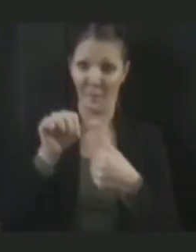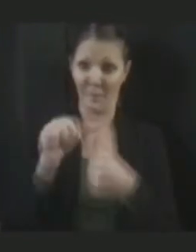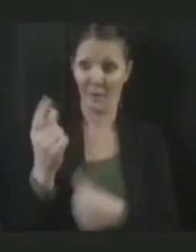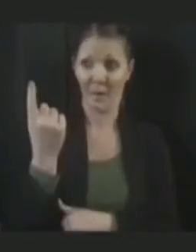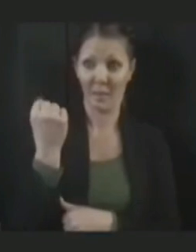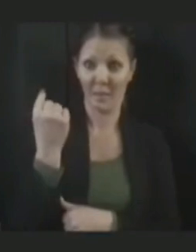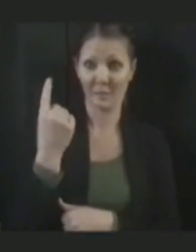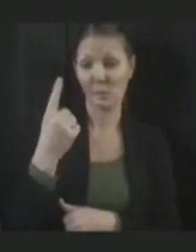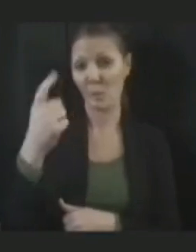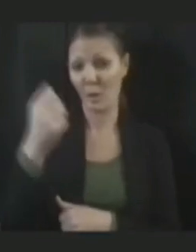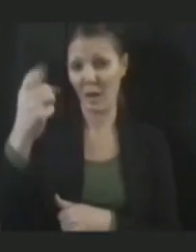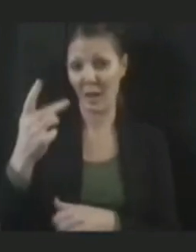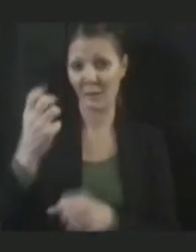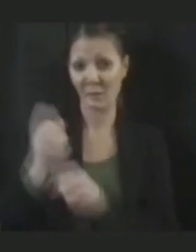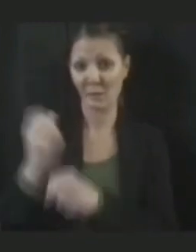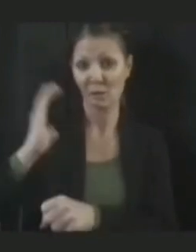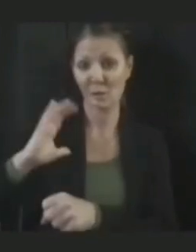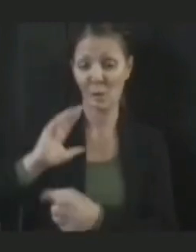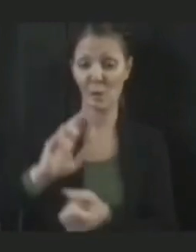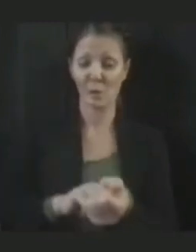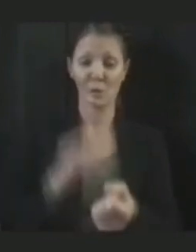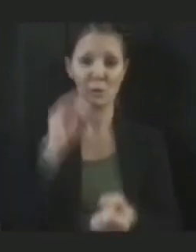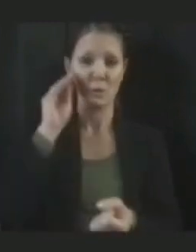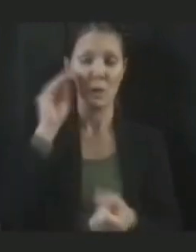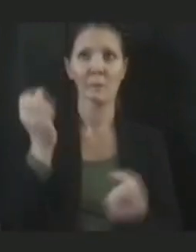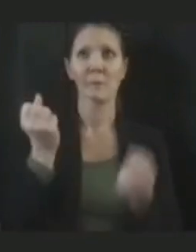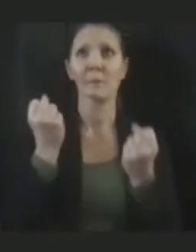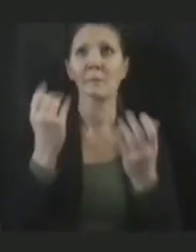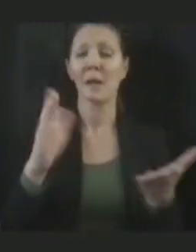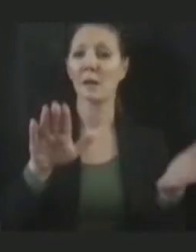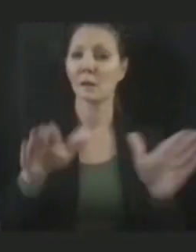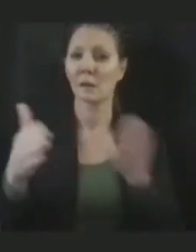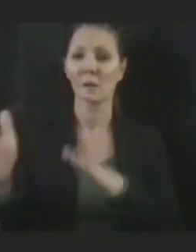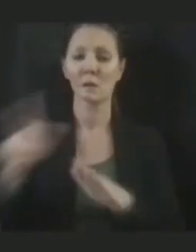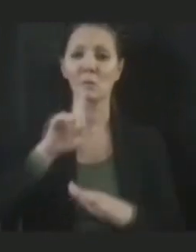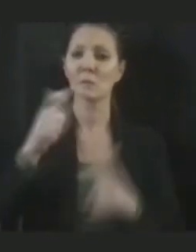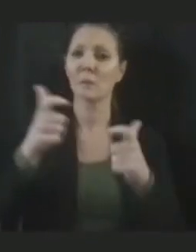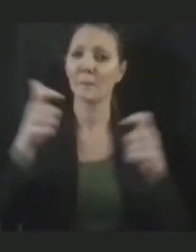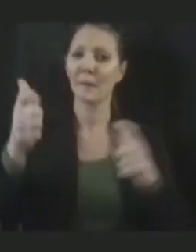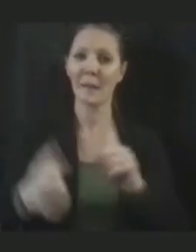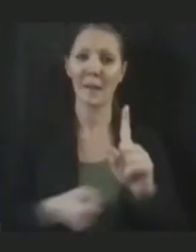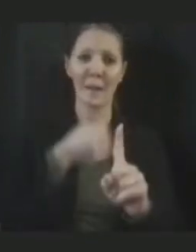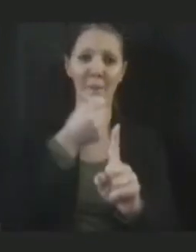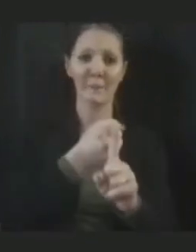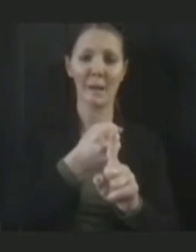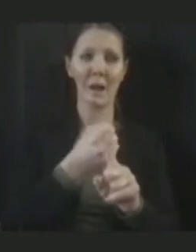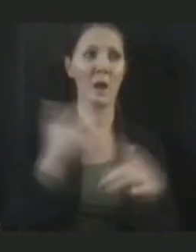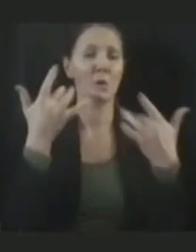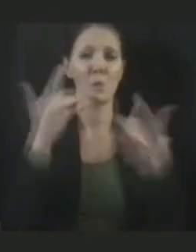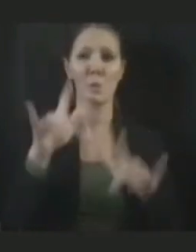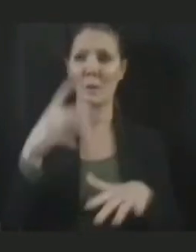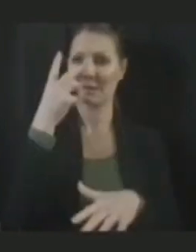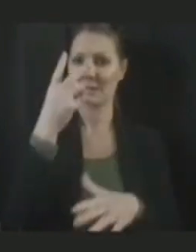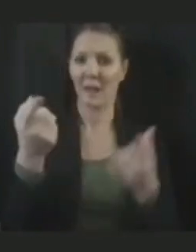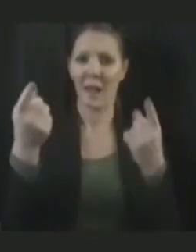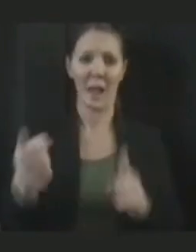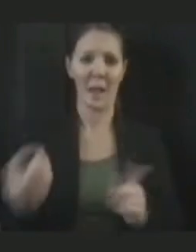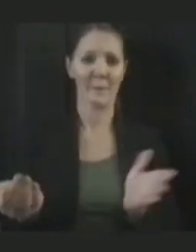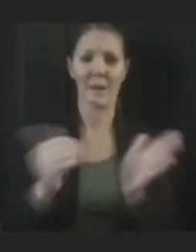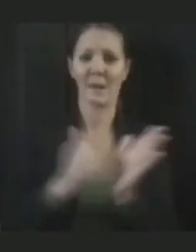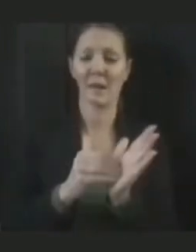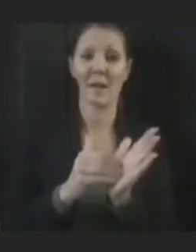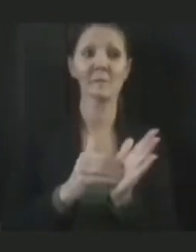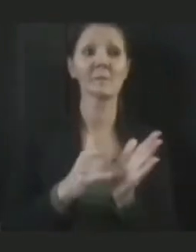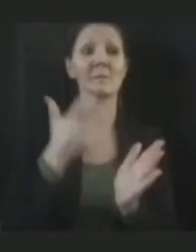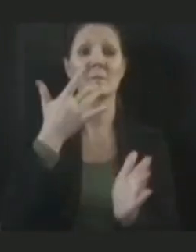half ago, suffering real fatalities, and we can't let that happen again. And it's not.